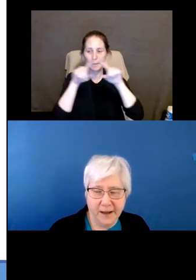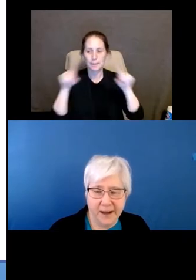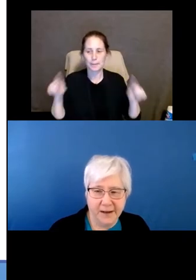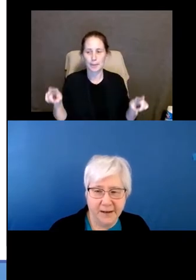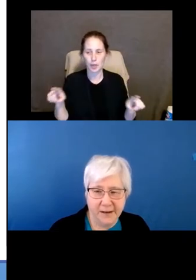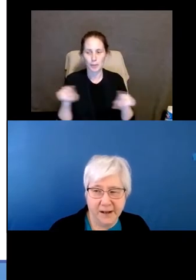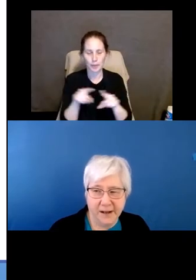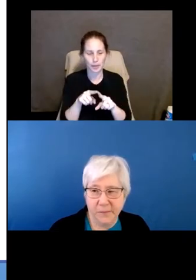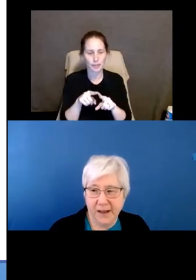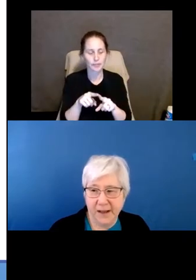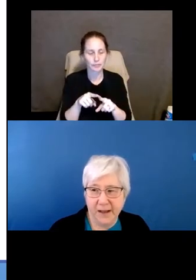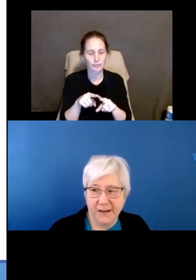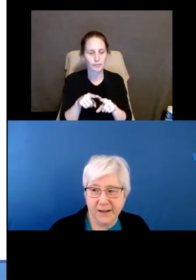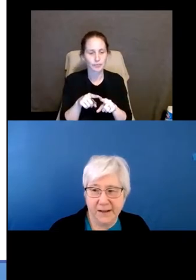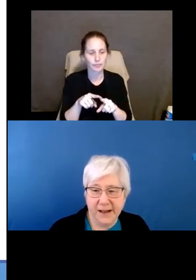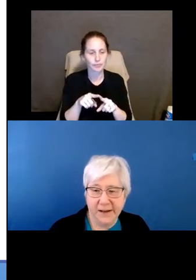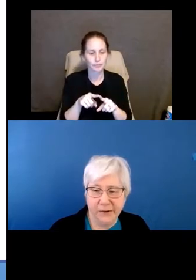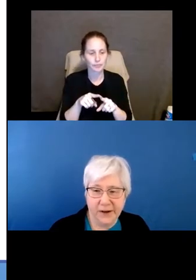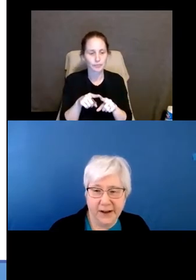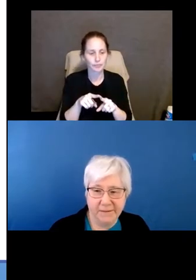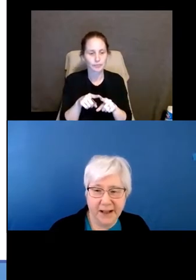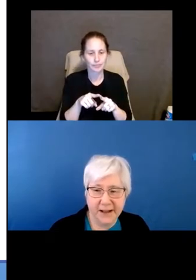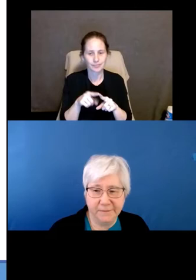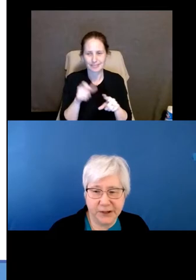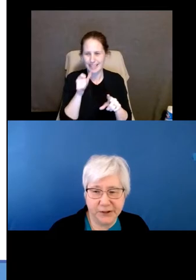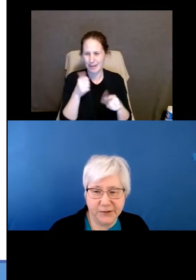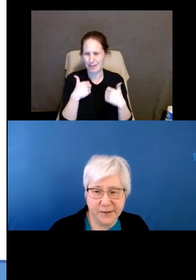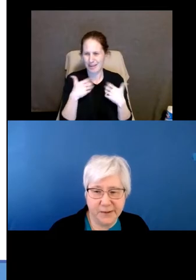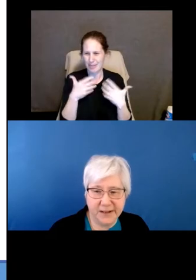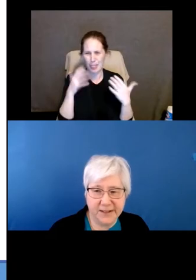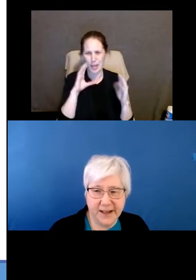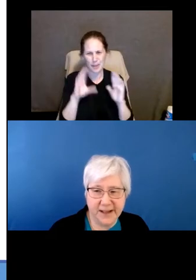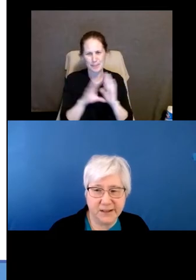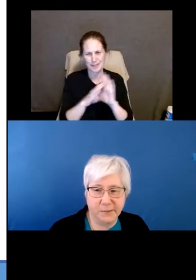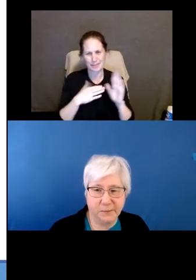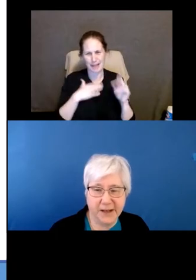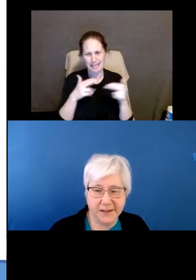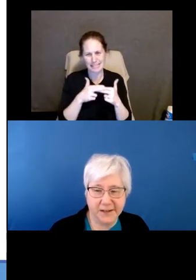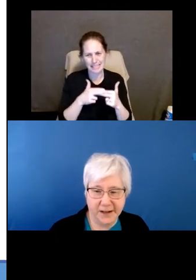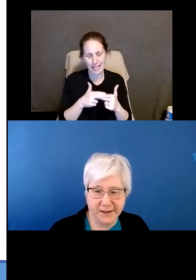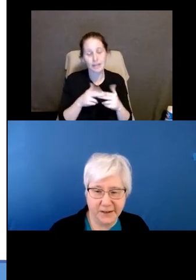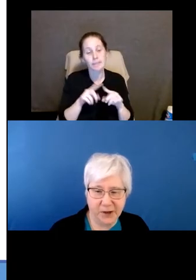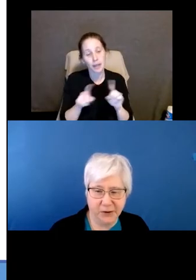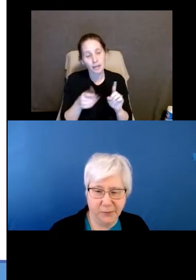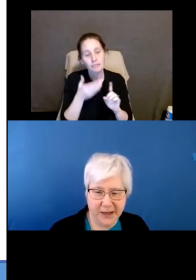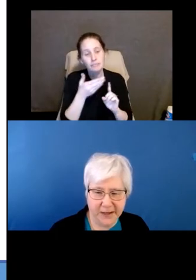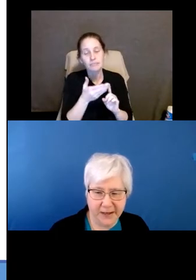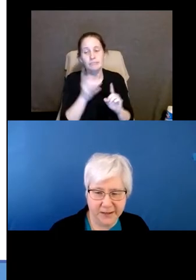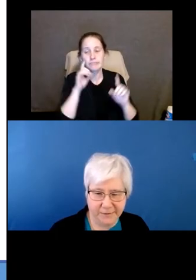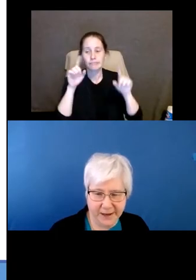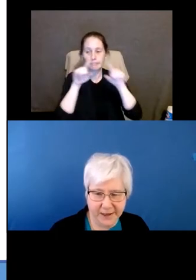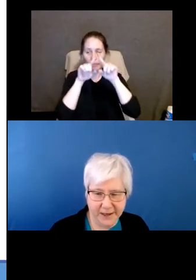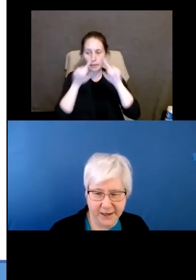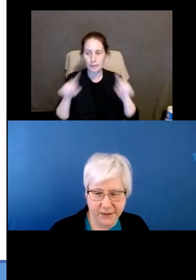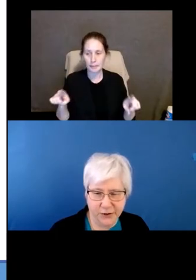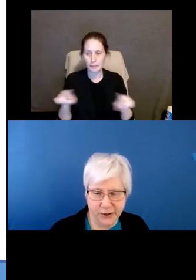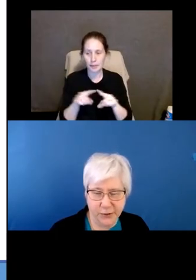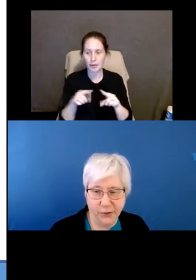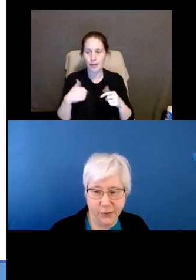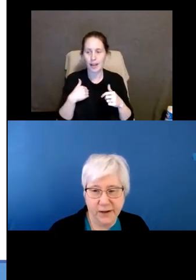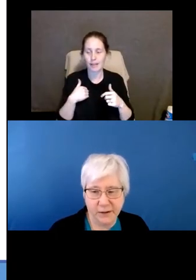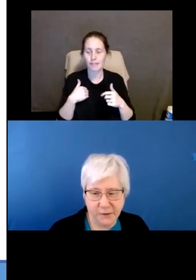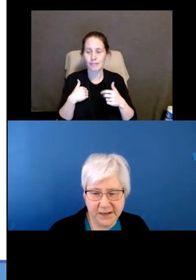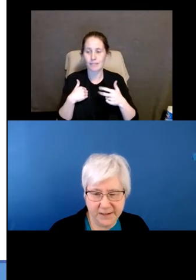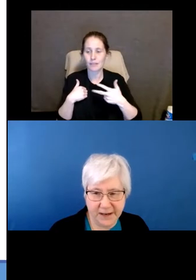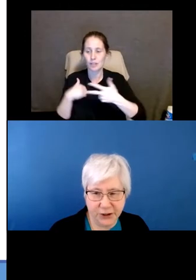and I don't have a lot of pictures in my slides, but the pyramid is divided into